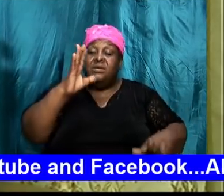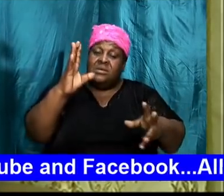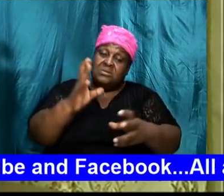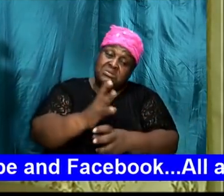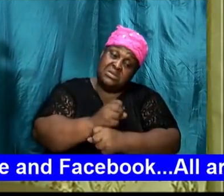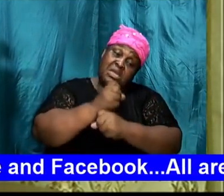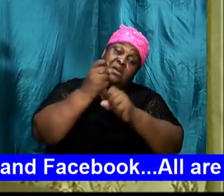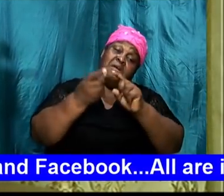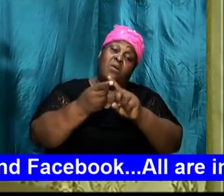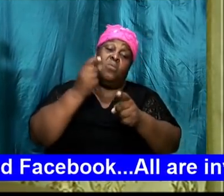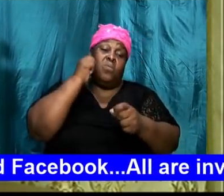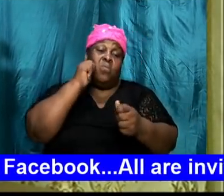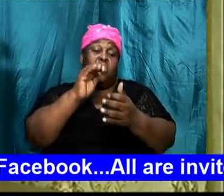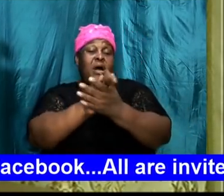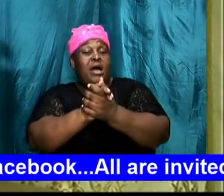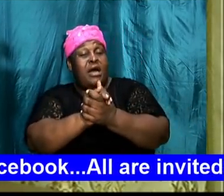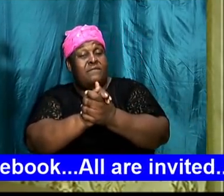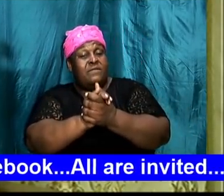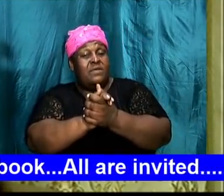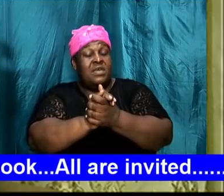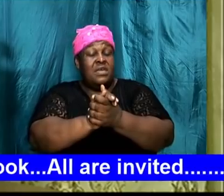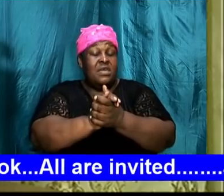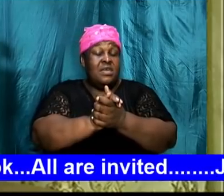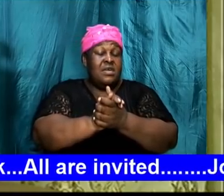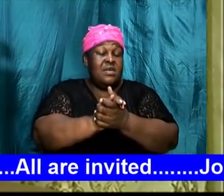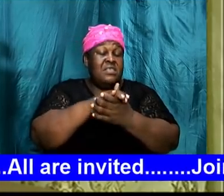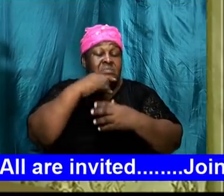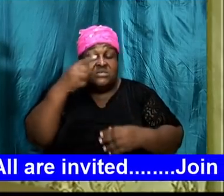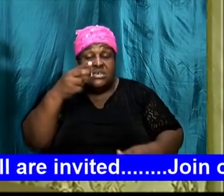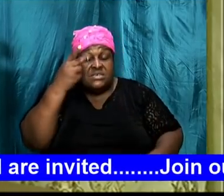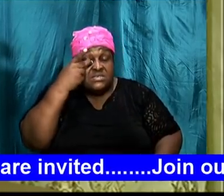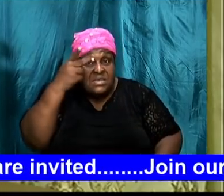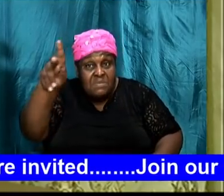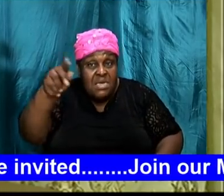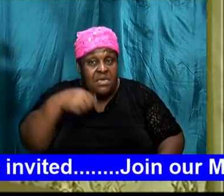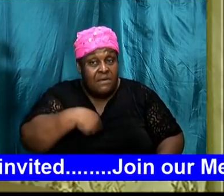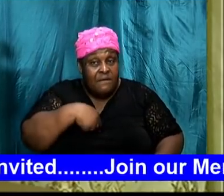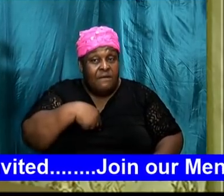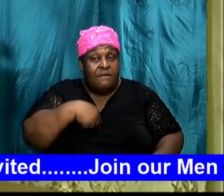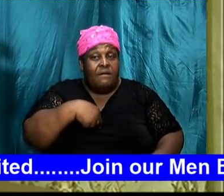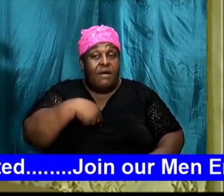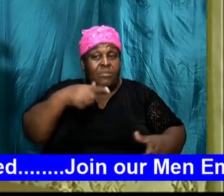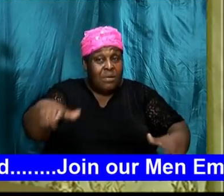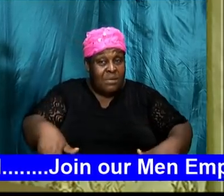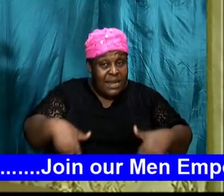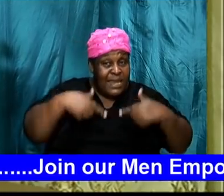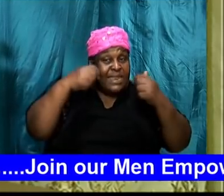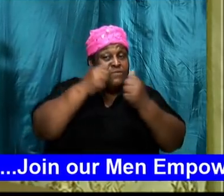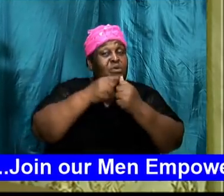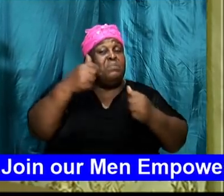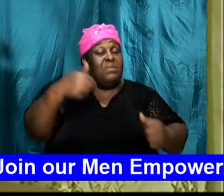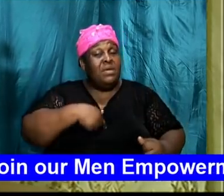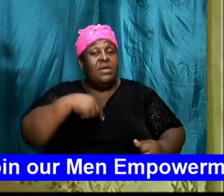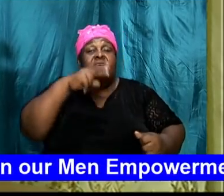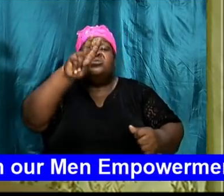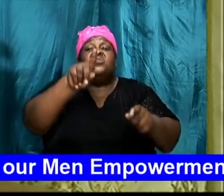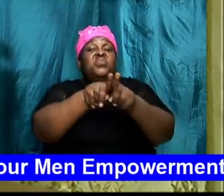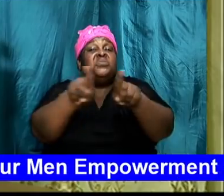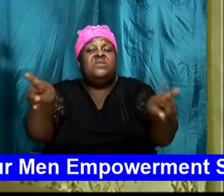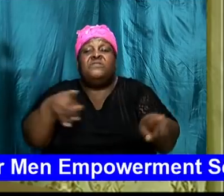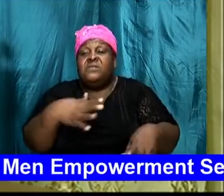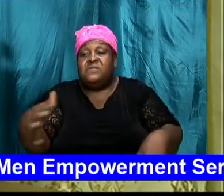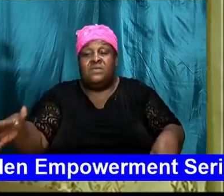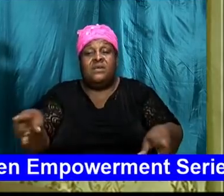see me and come live with me is two different things oh glory to God and as